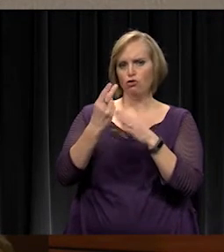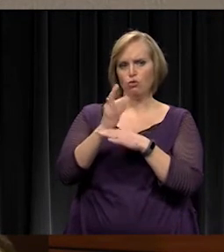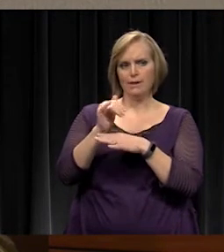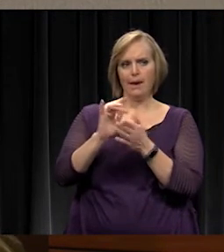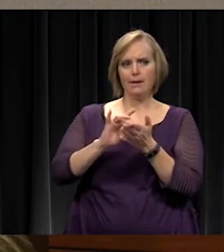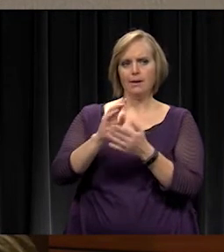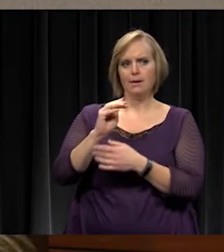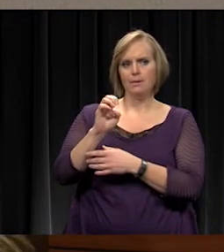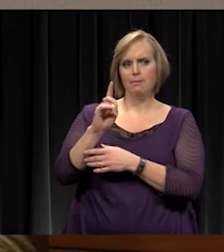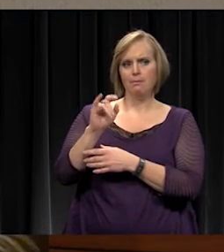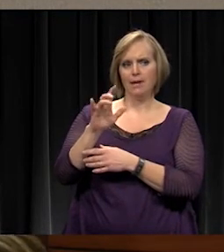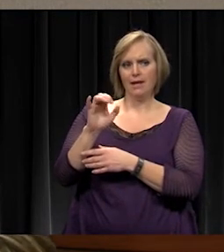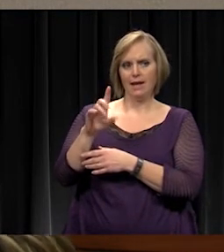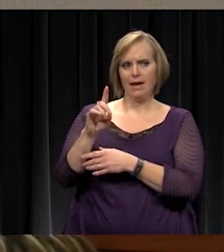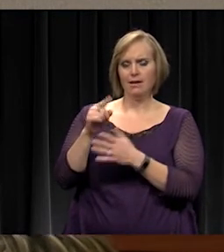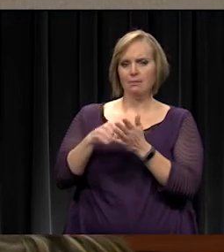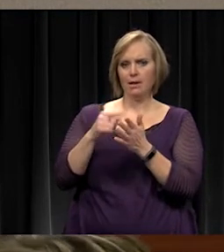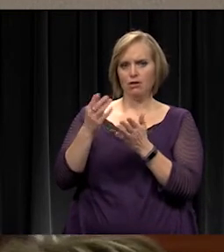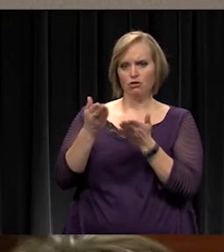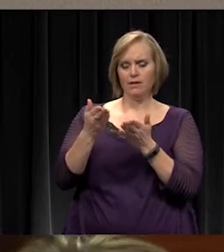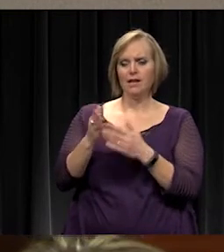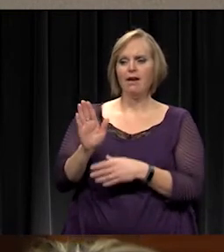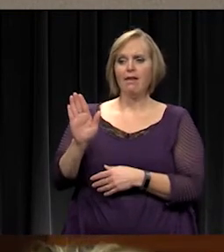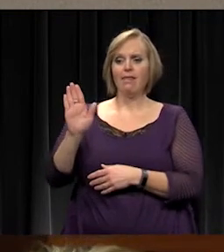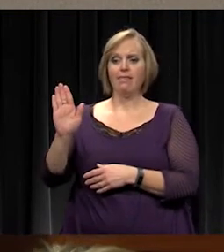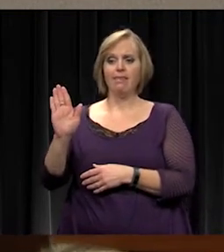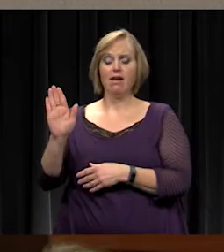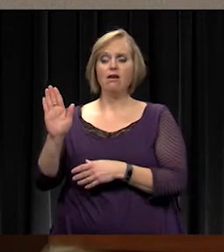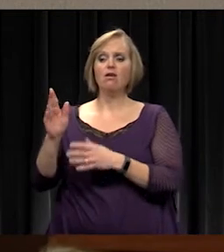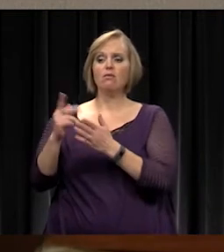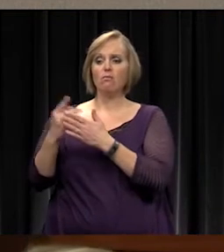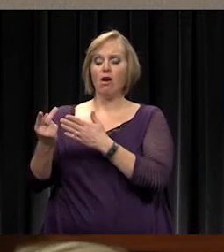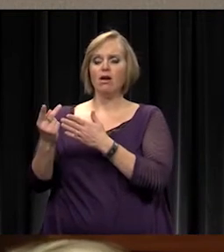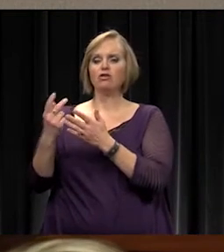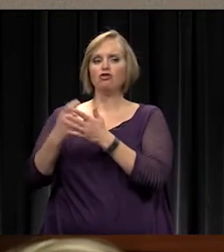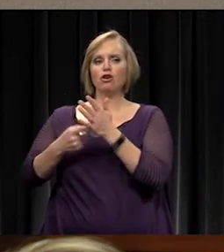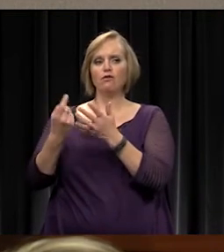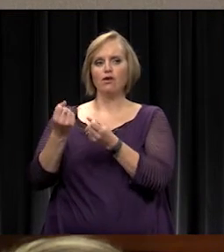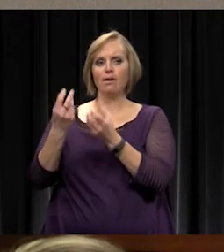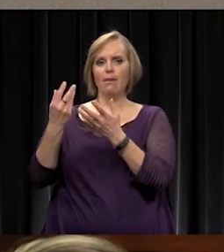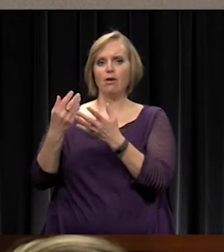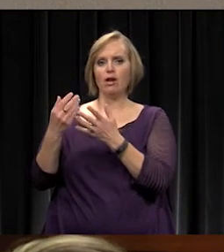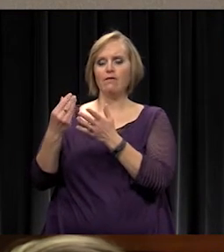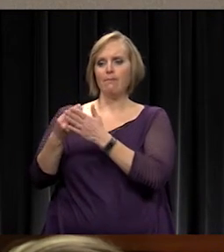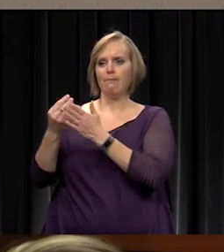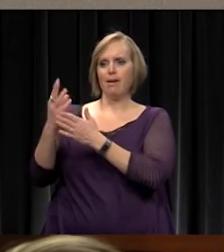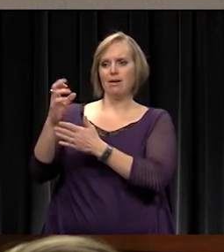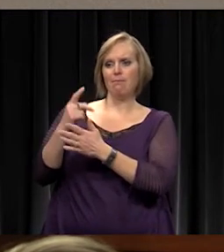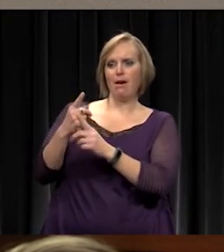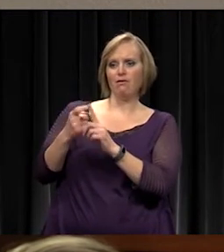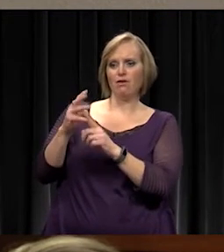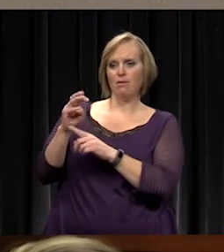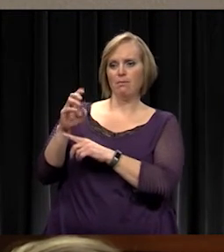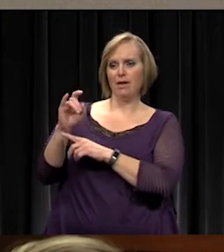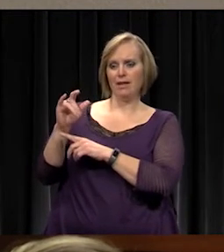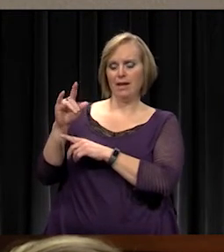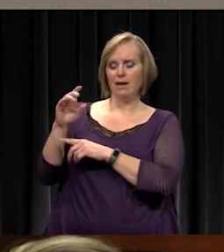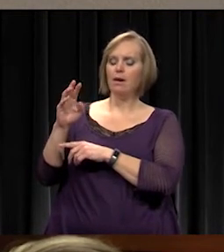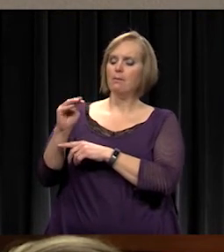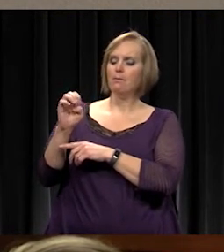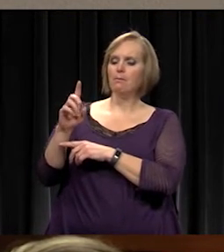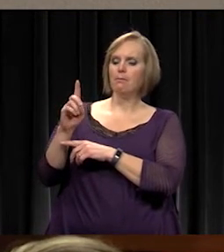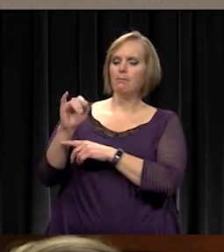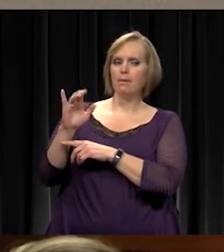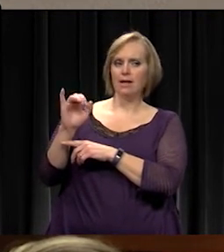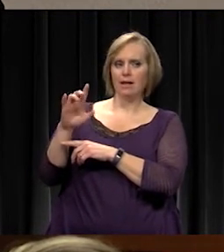charged you by the amount of reimbursement that you got from Medicaid. Synergy does not do that at all. So we feel like that's